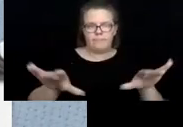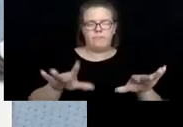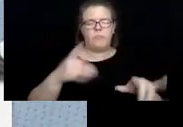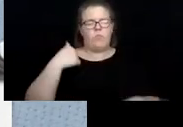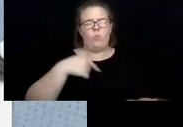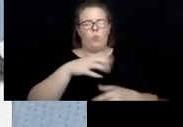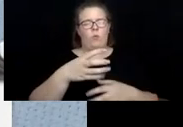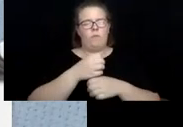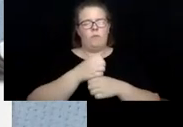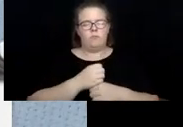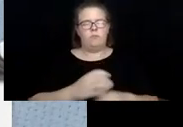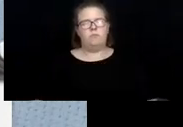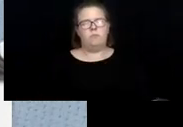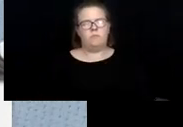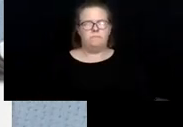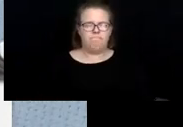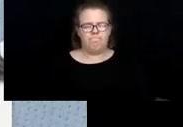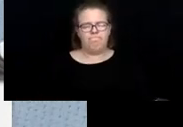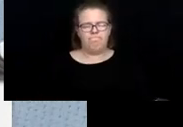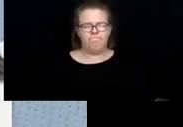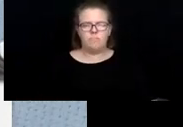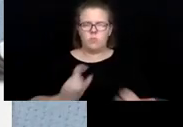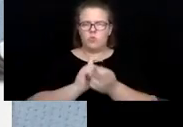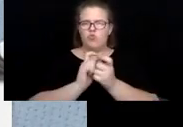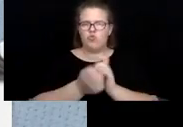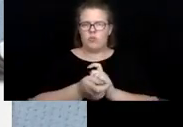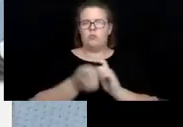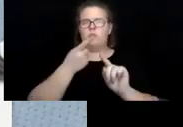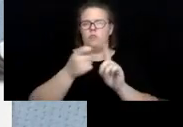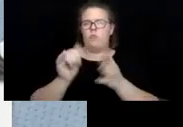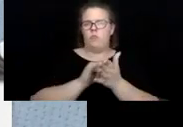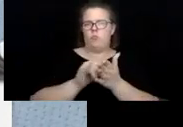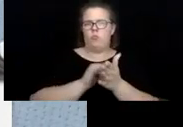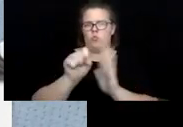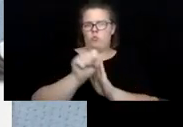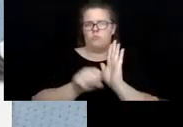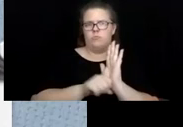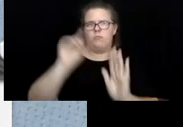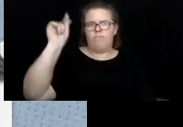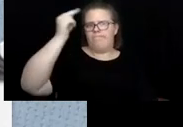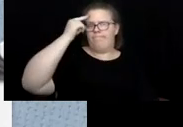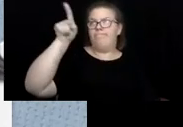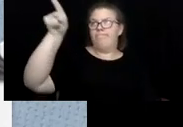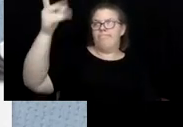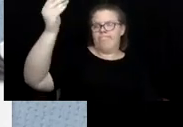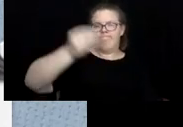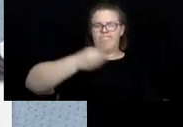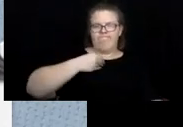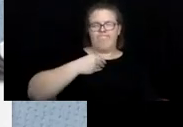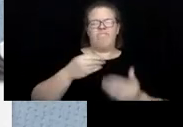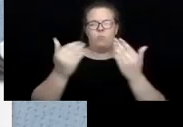changes to that from New York State. So, because of the pandemic,